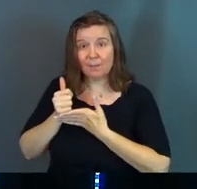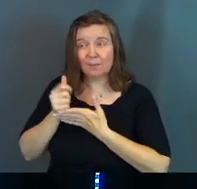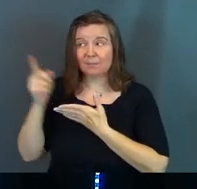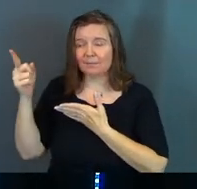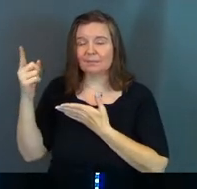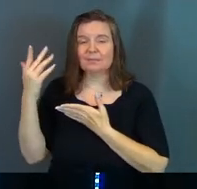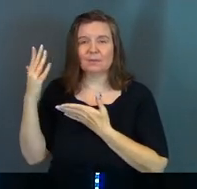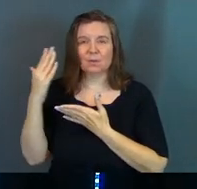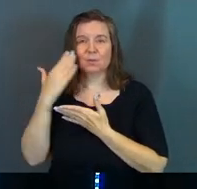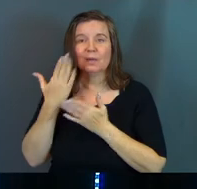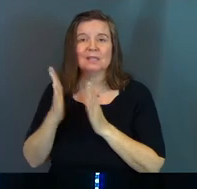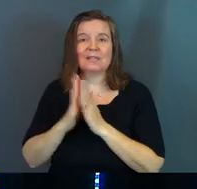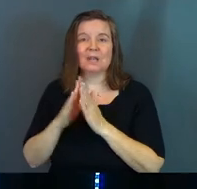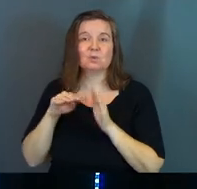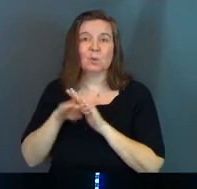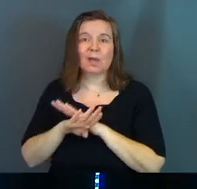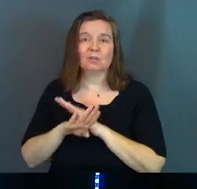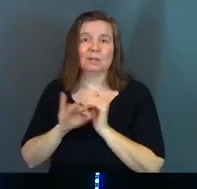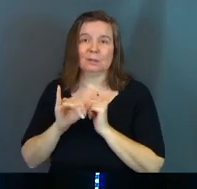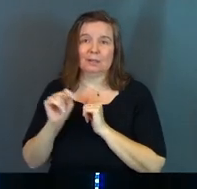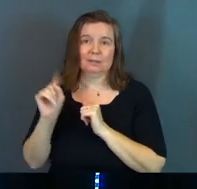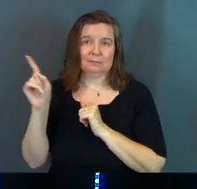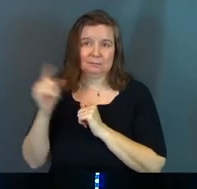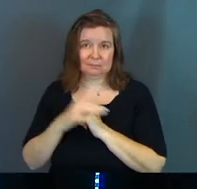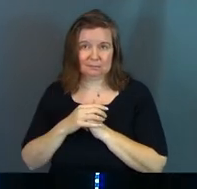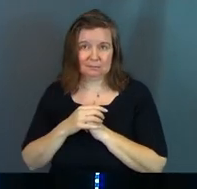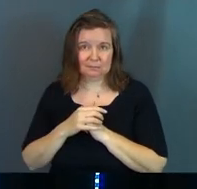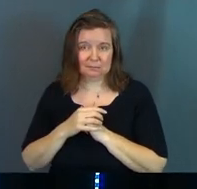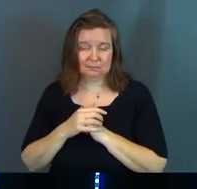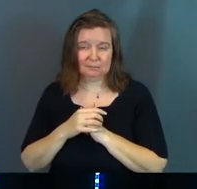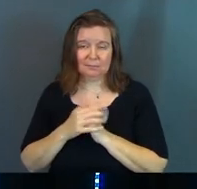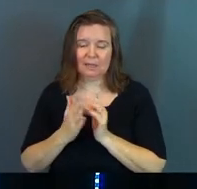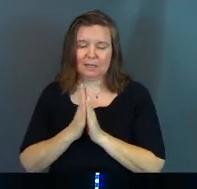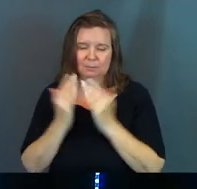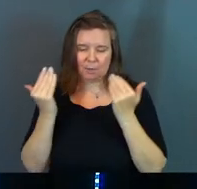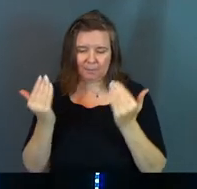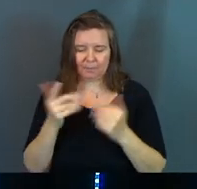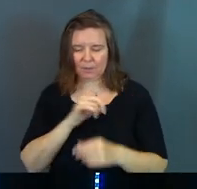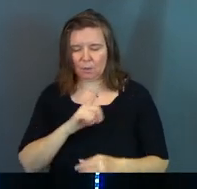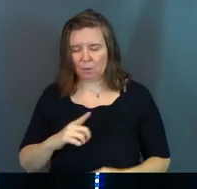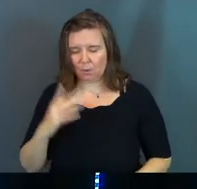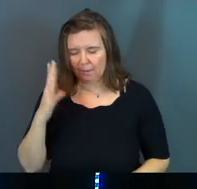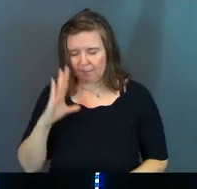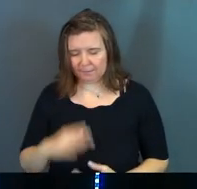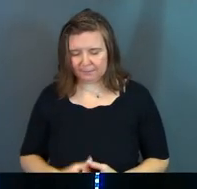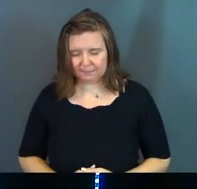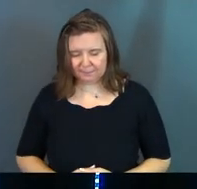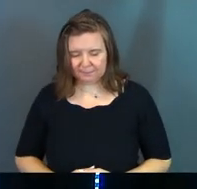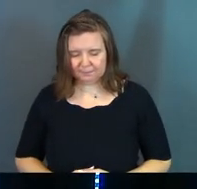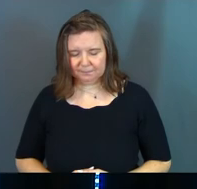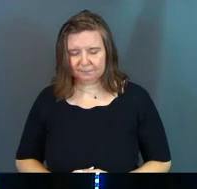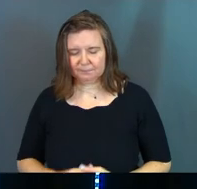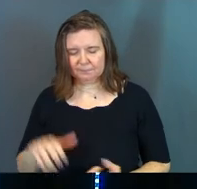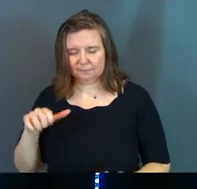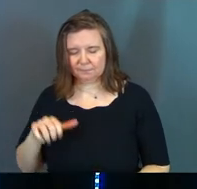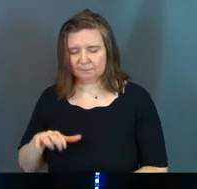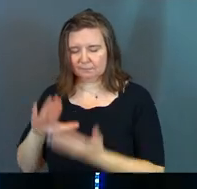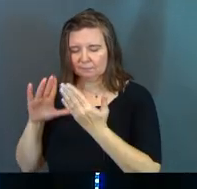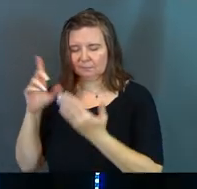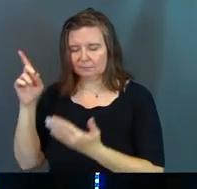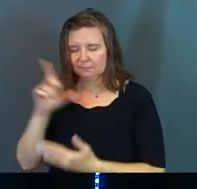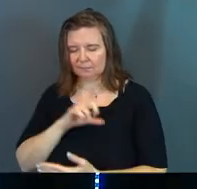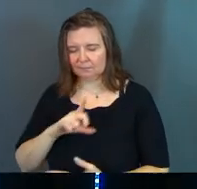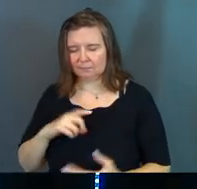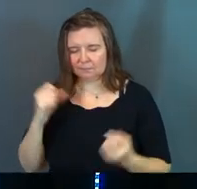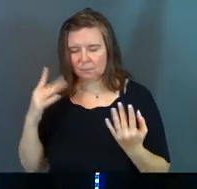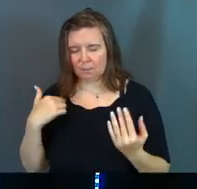we just ask to enter into that. Let's pray. Lord God, we stand before you, Lord, and